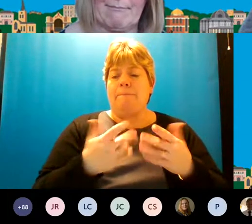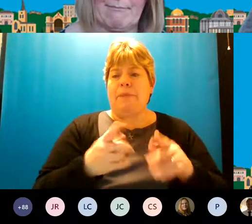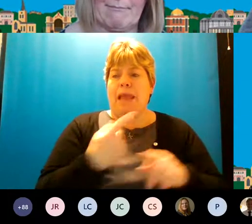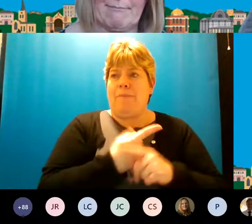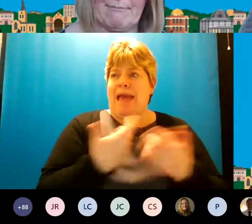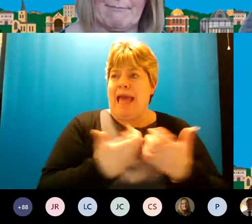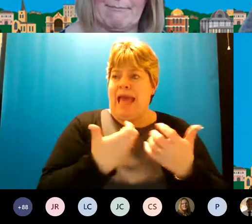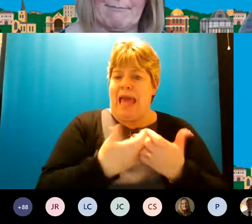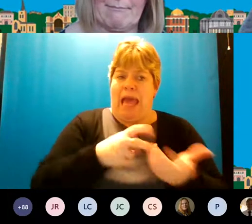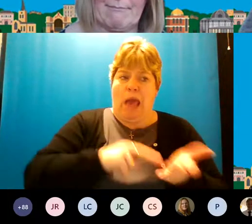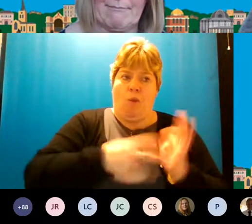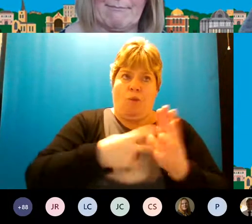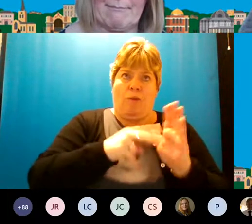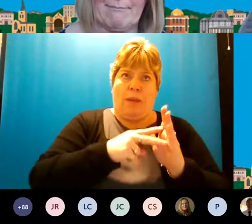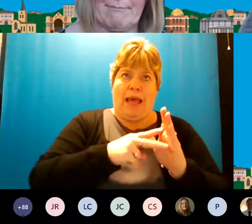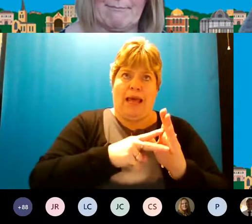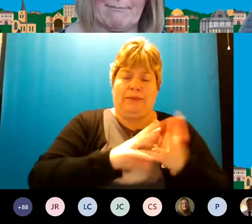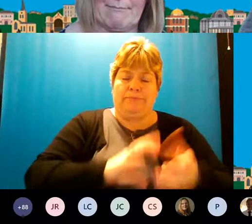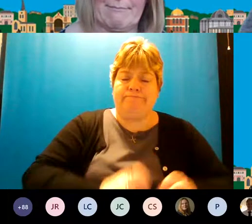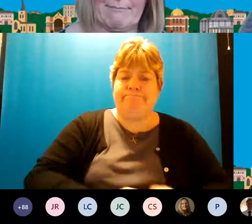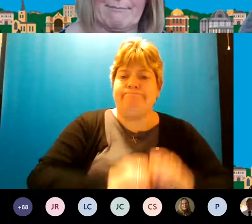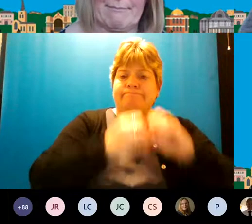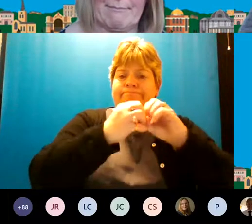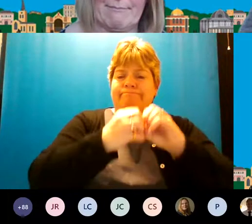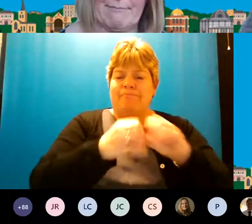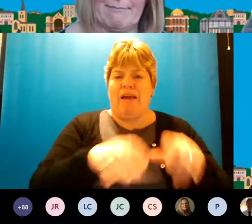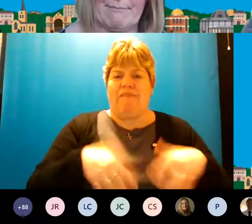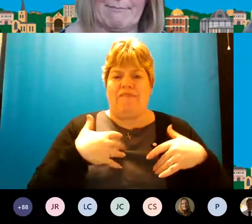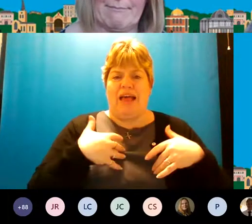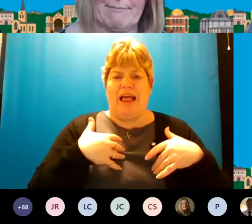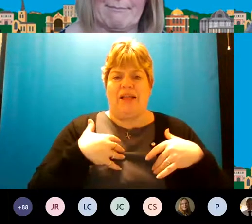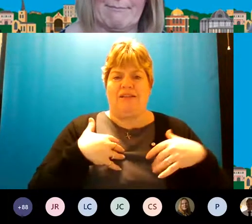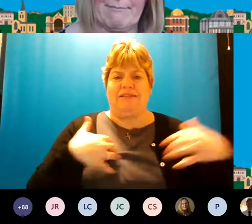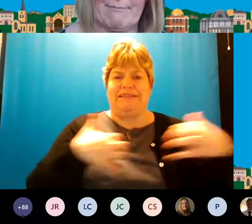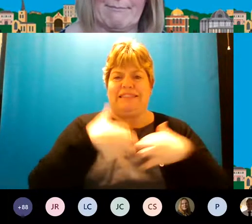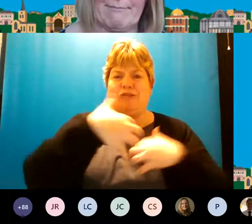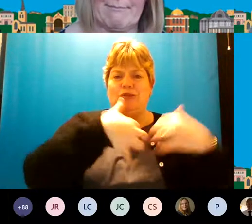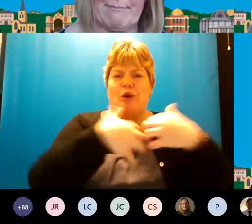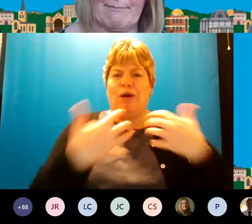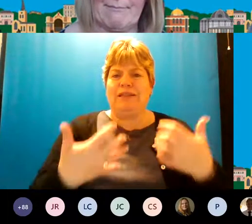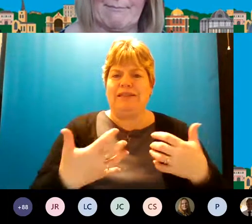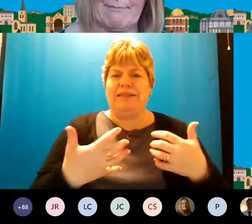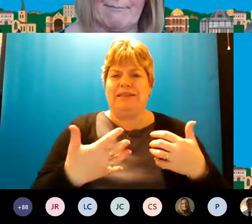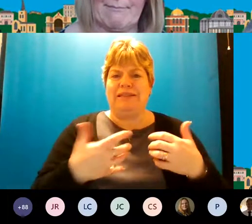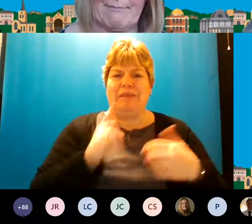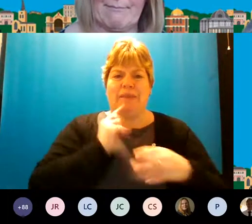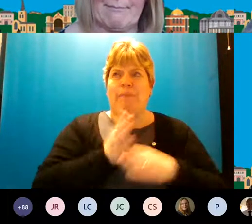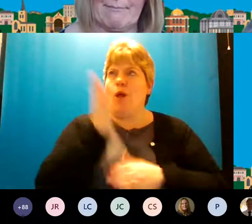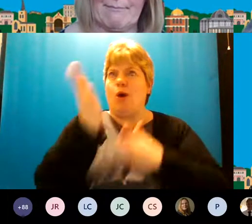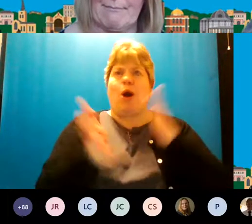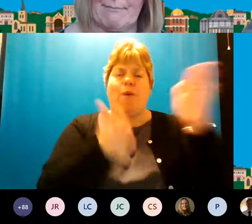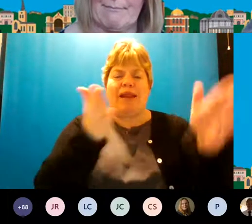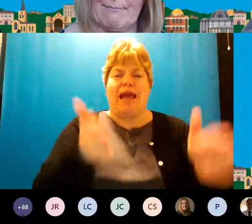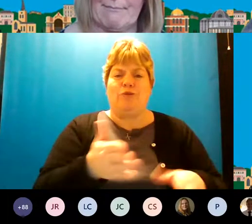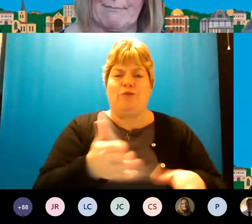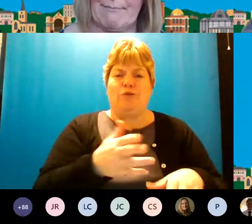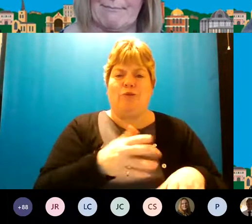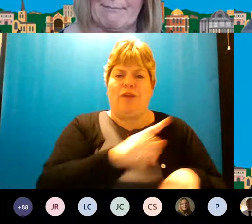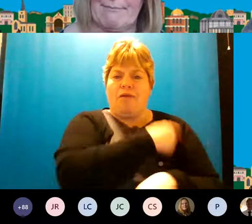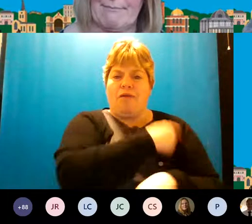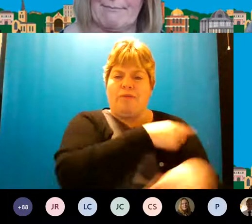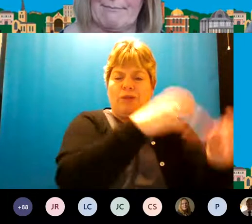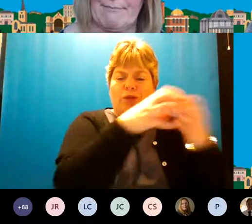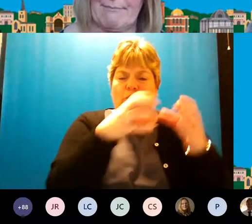those plans come together and those things have felt quite disjointed and trying to support children getting out of the pediatric units we've put in place a